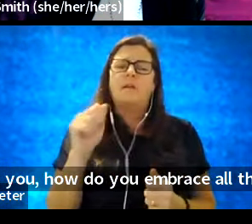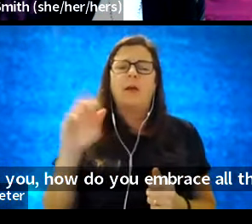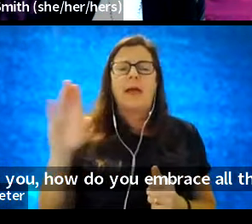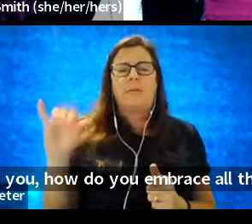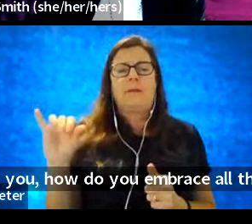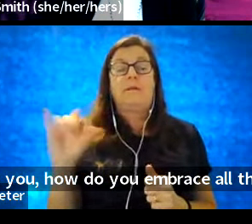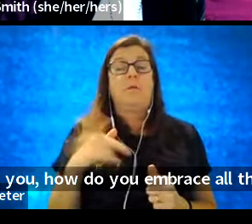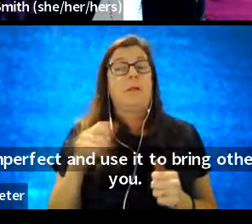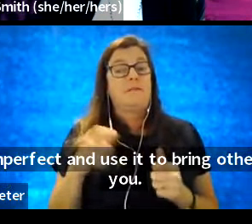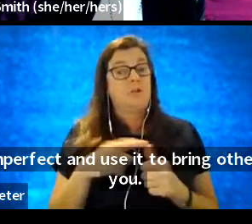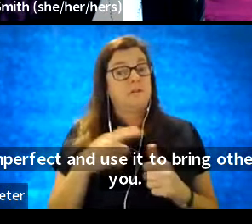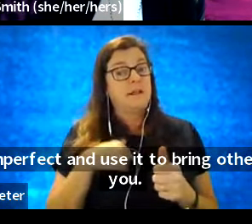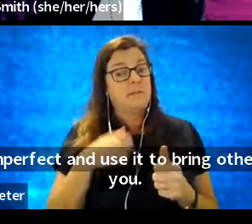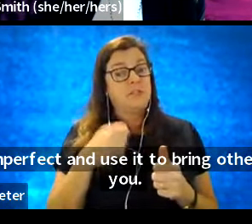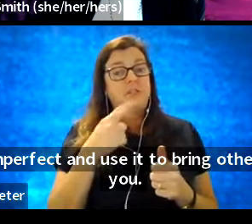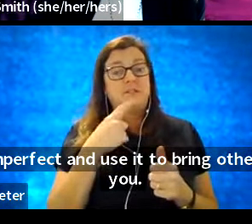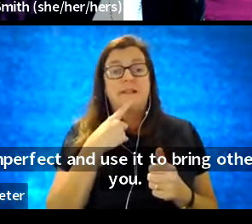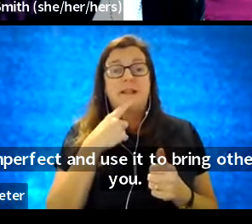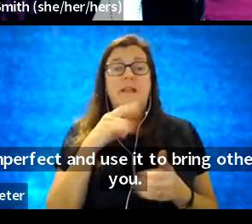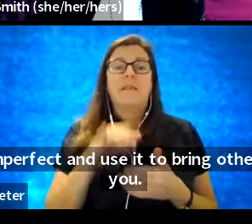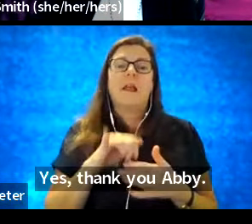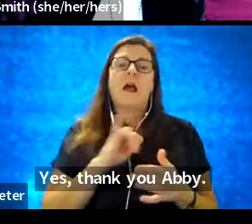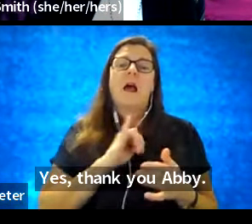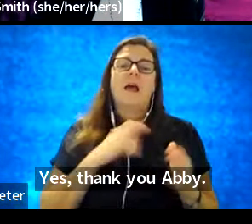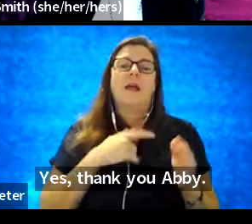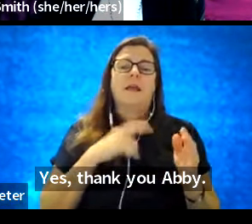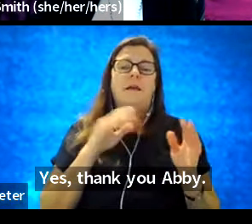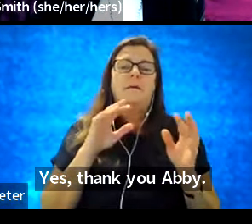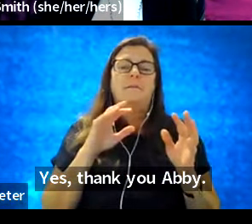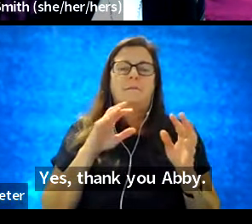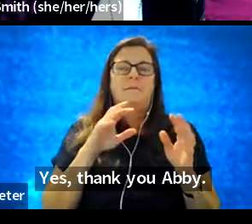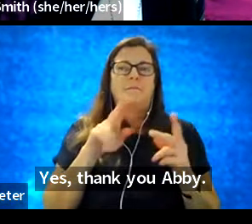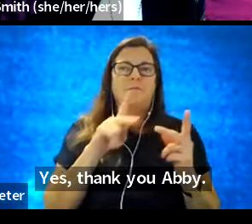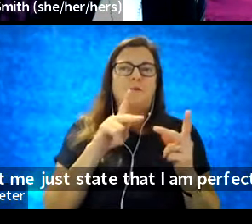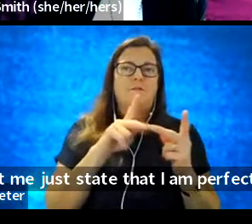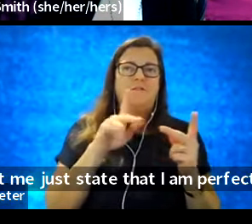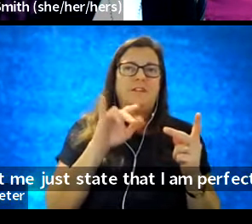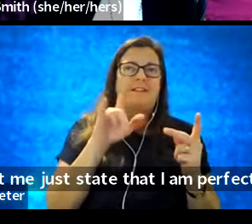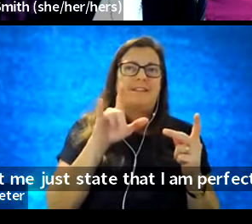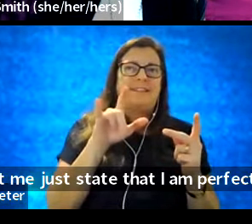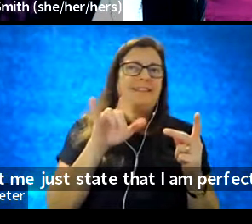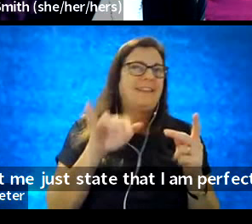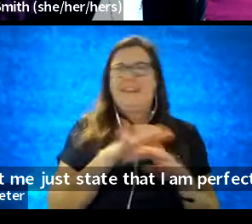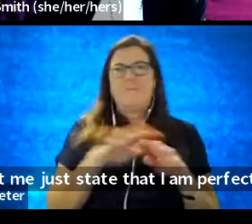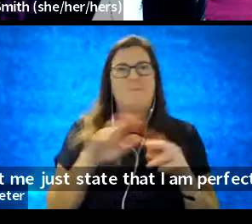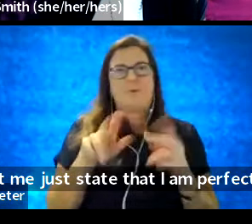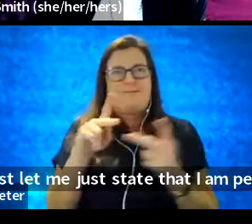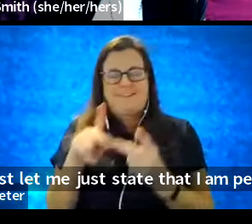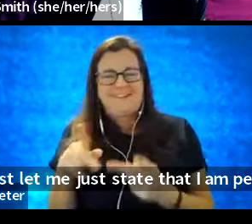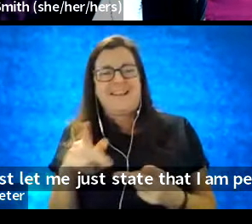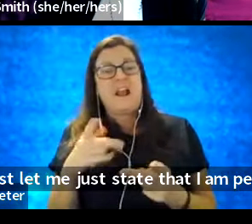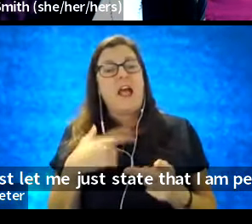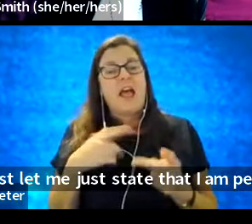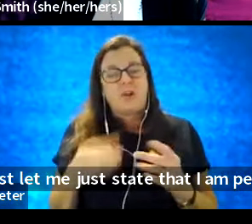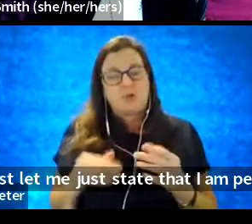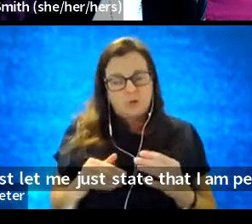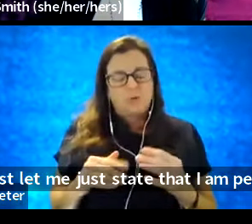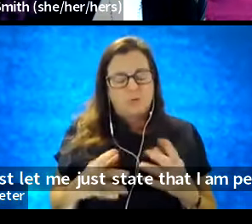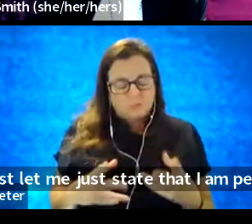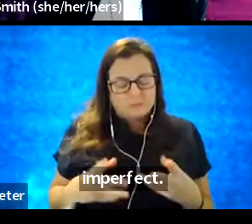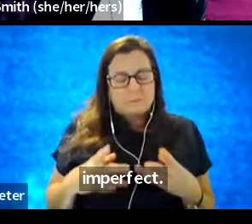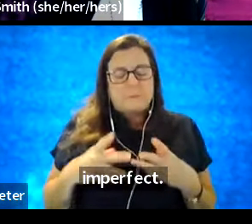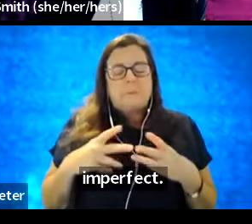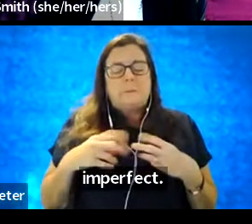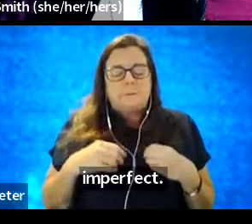Well, first, let me just state that I am perfectly imperfect, and I had to grow to be okay with that.